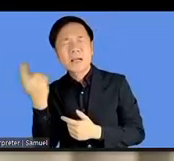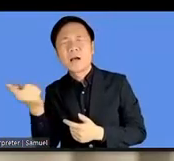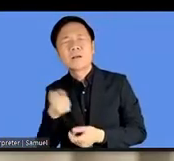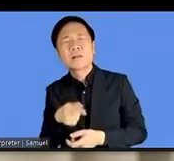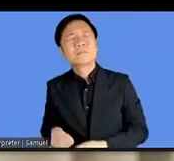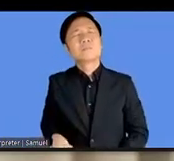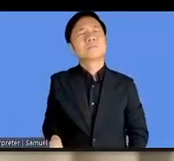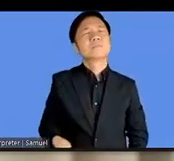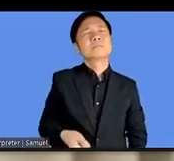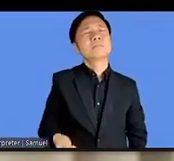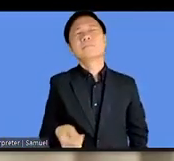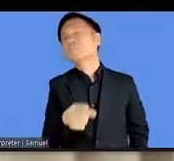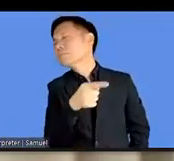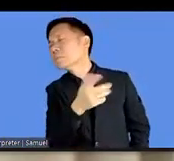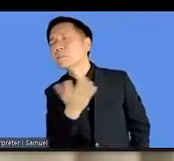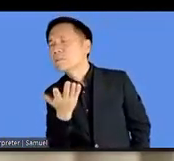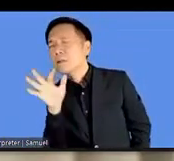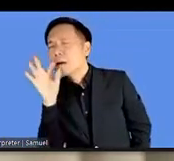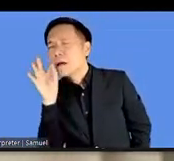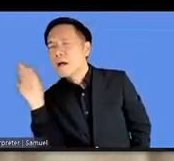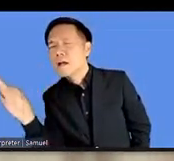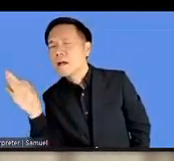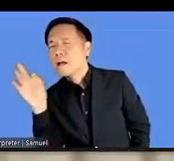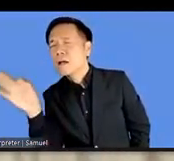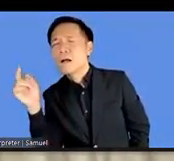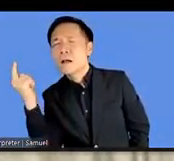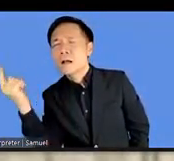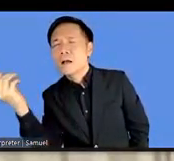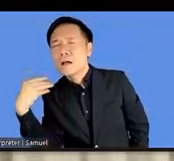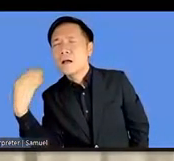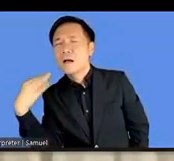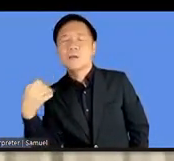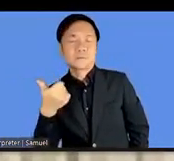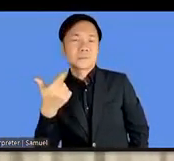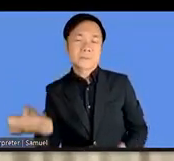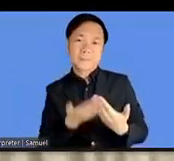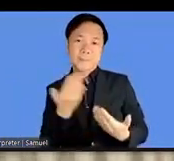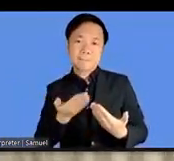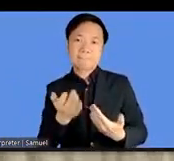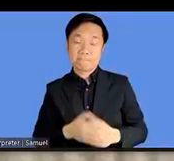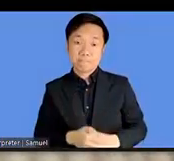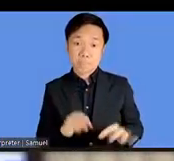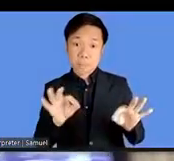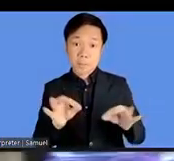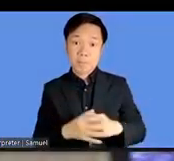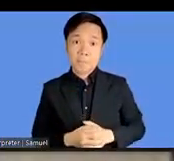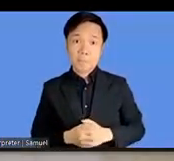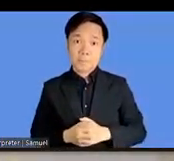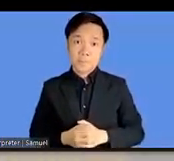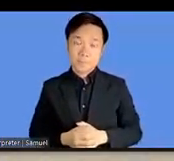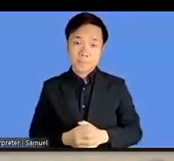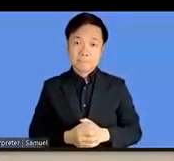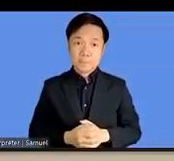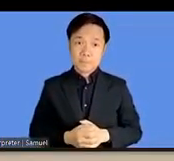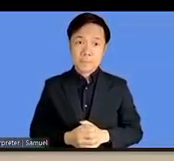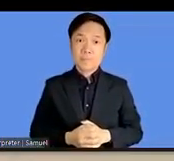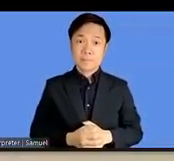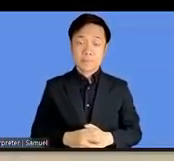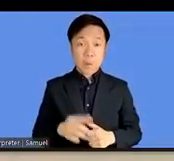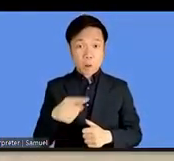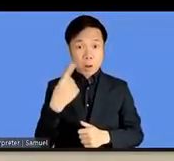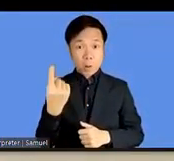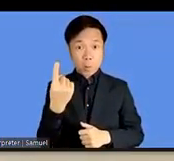so much for that um one comment we had i was